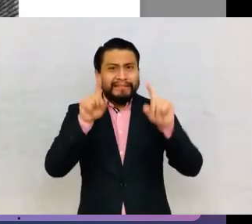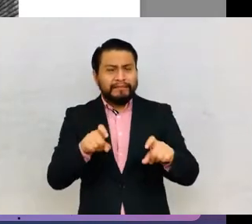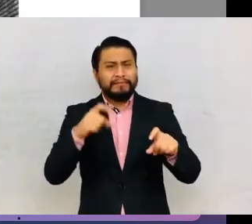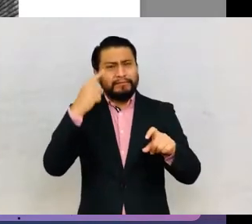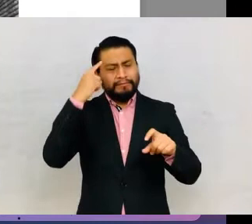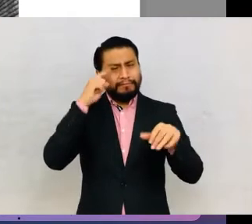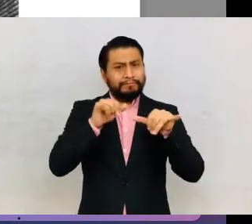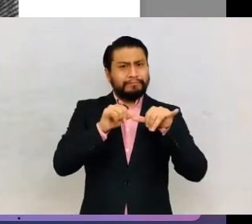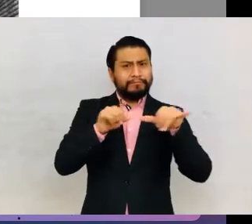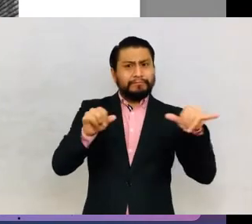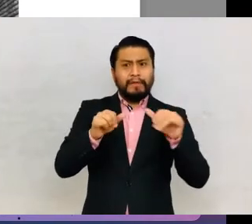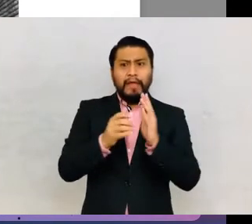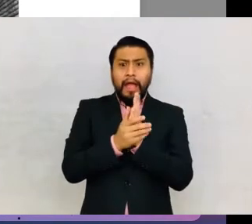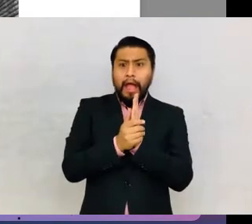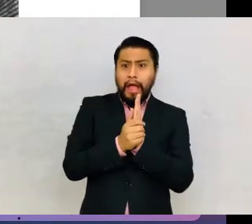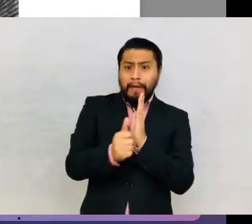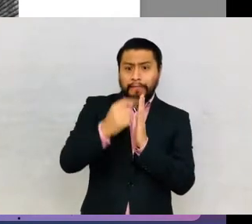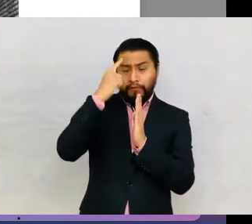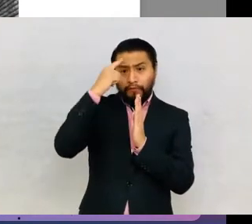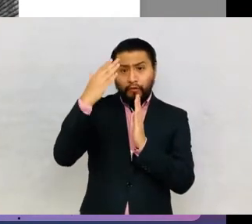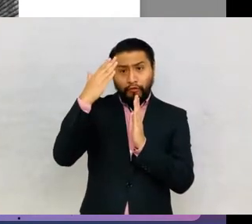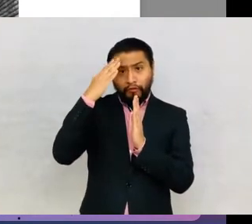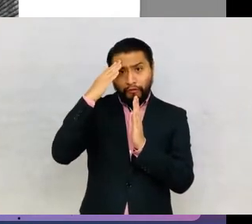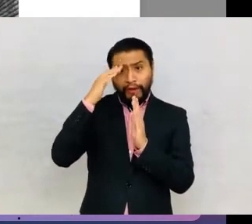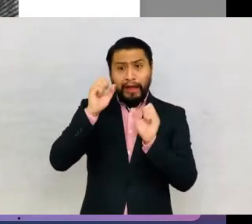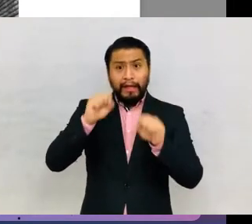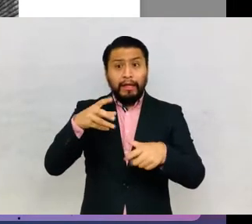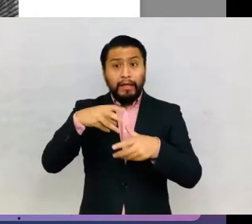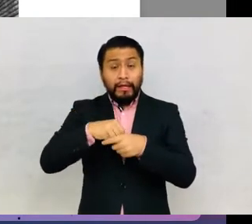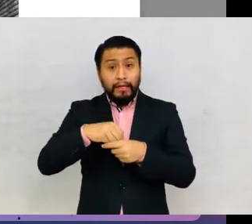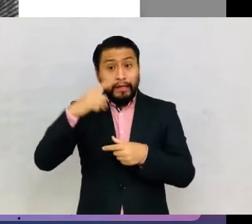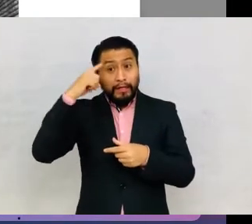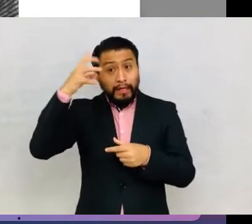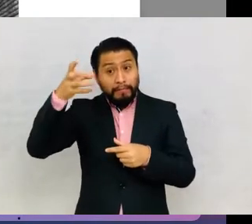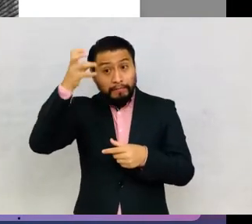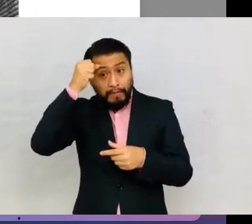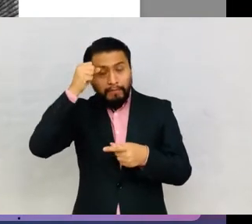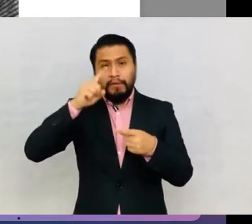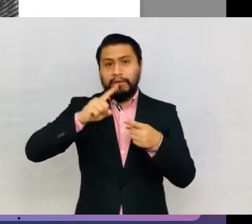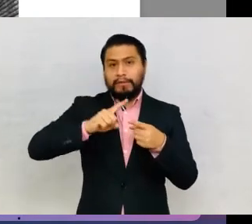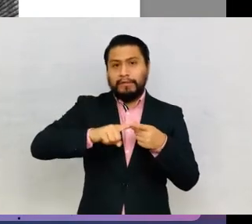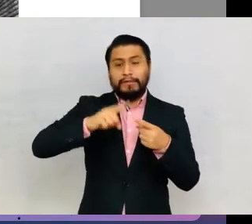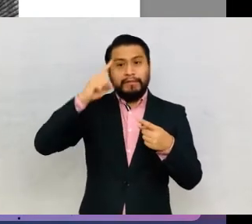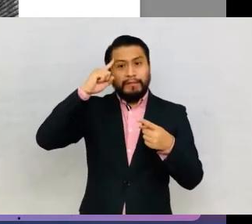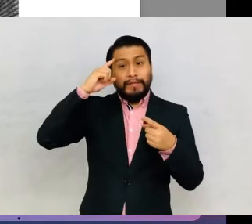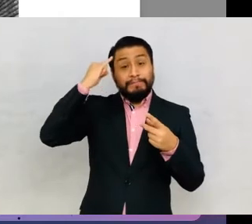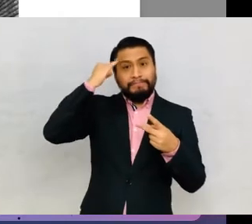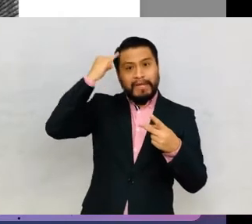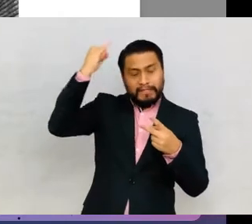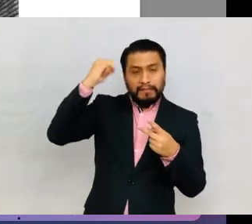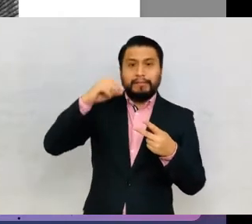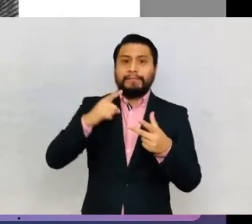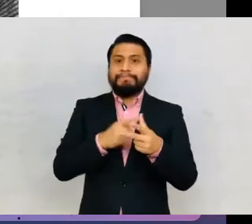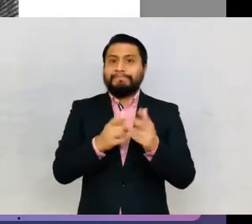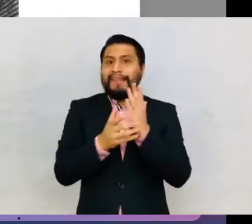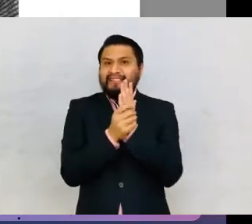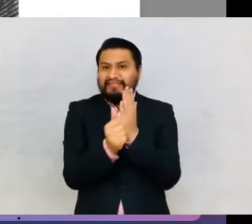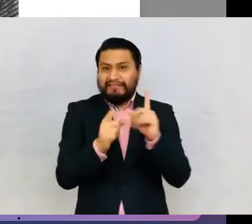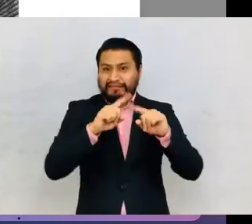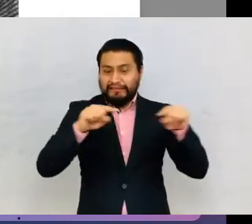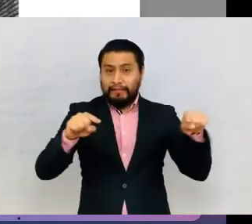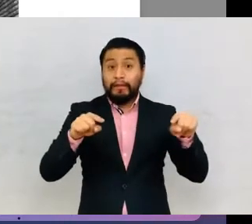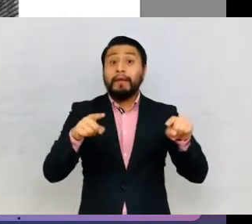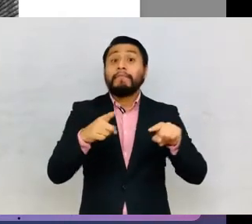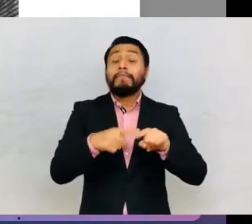capacity or ability for judgment that could include memory, imagination, and other skills, but sought to distinguish